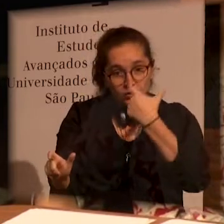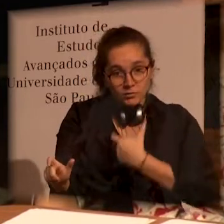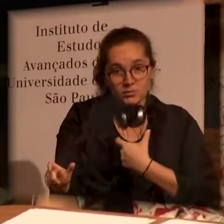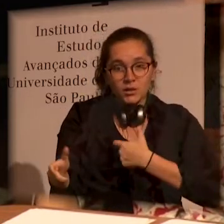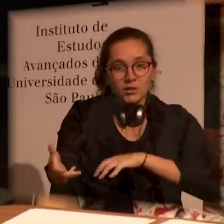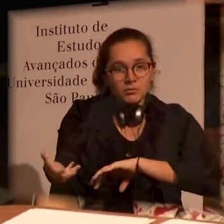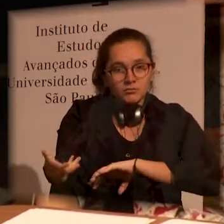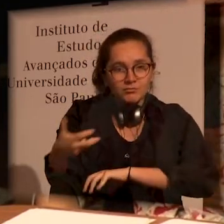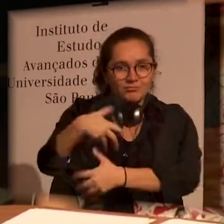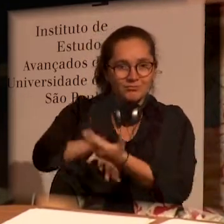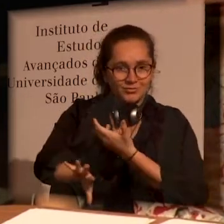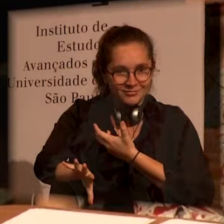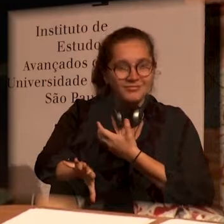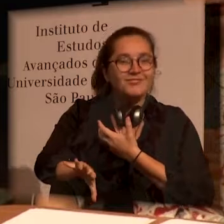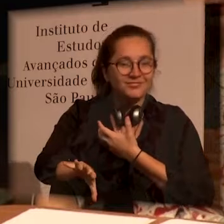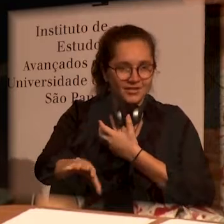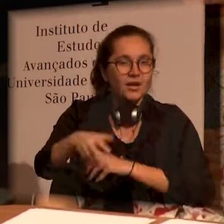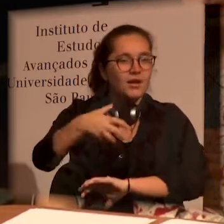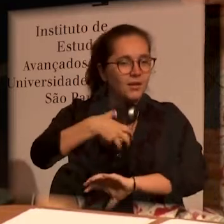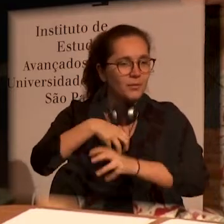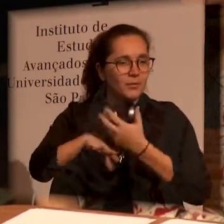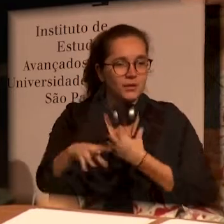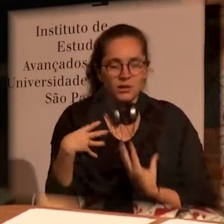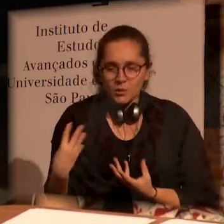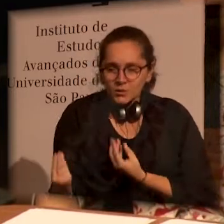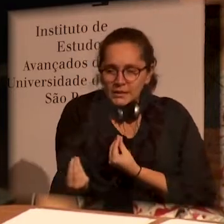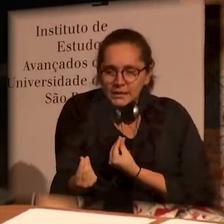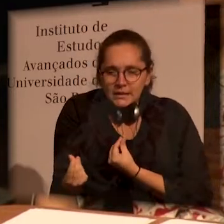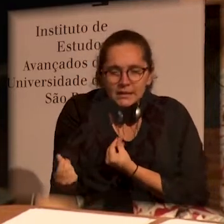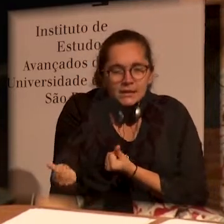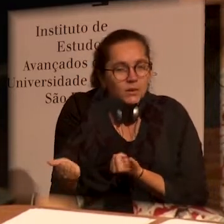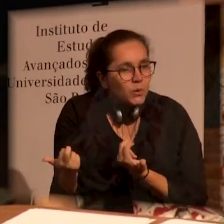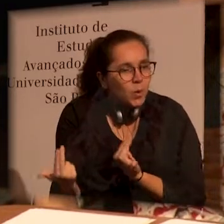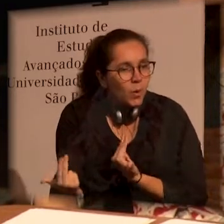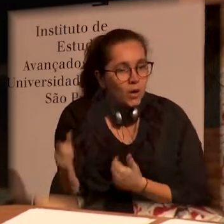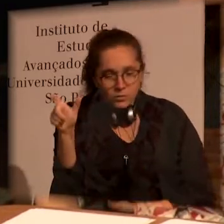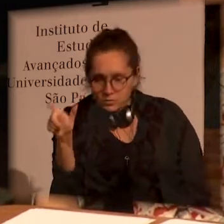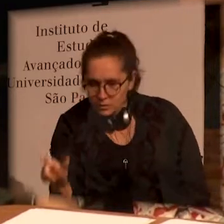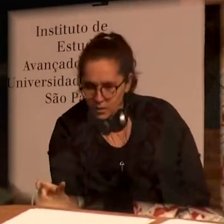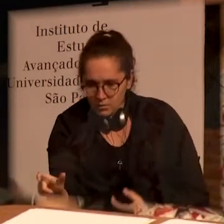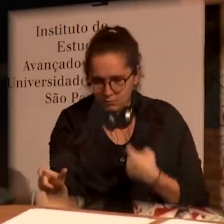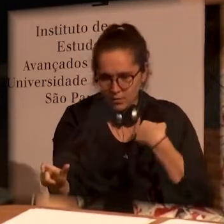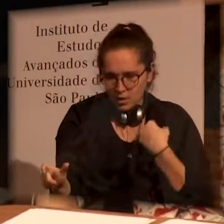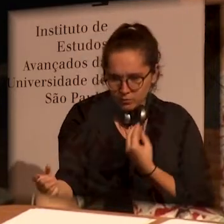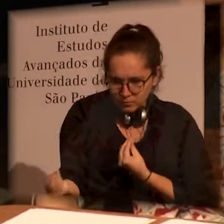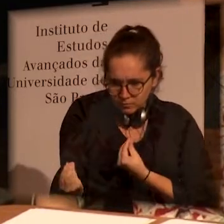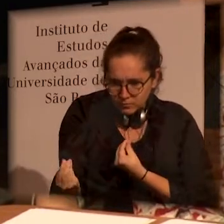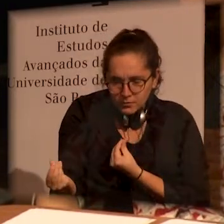We have to put ourselves in the shoes of other people, feeling the same thing.